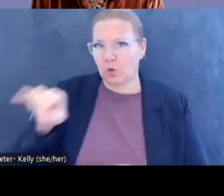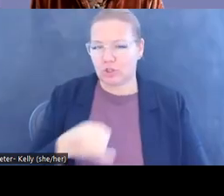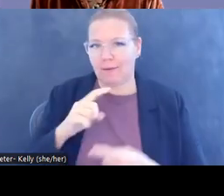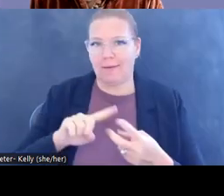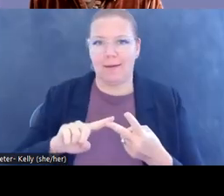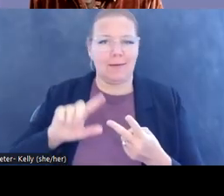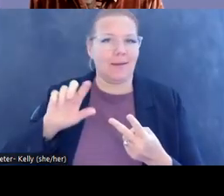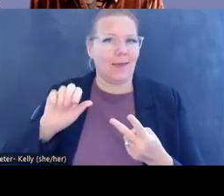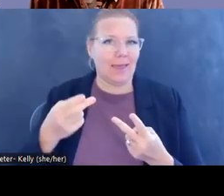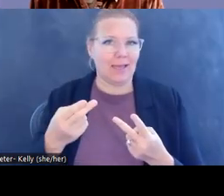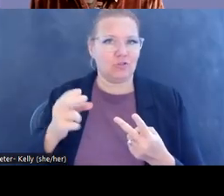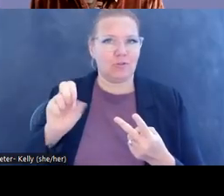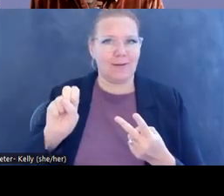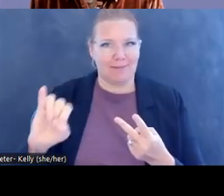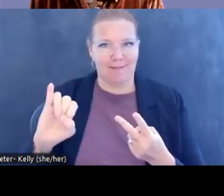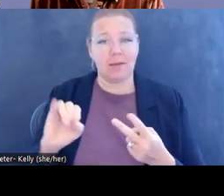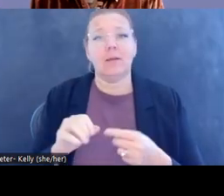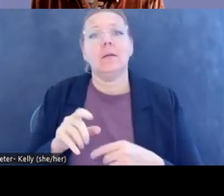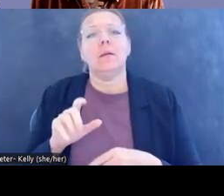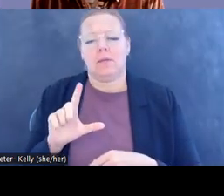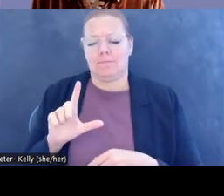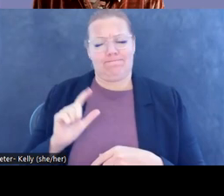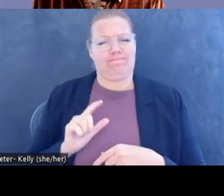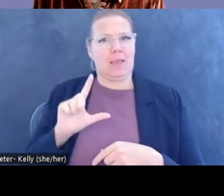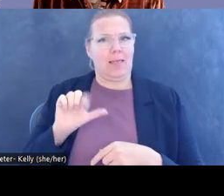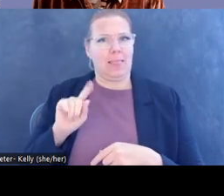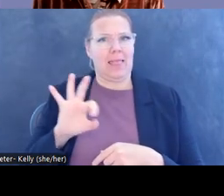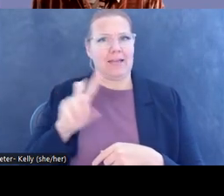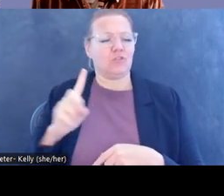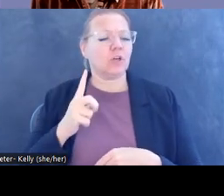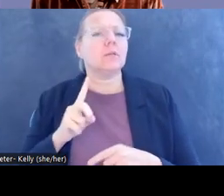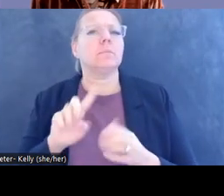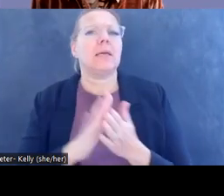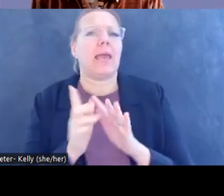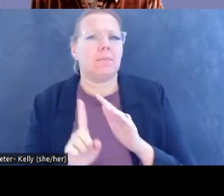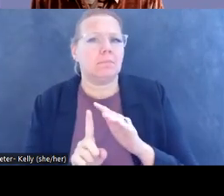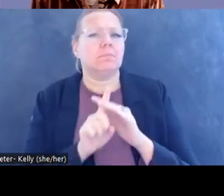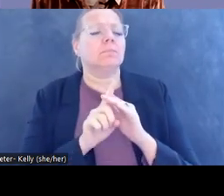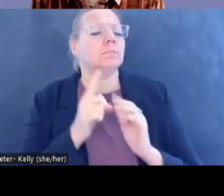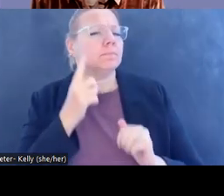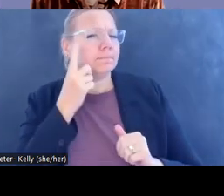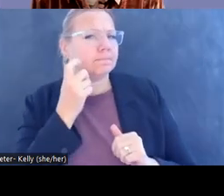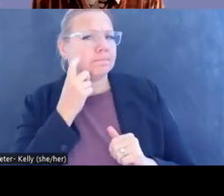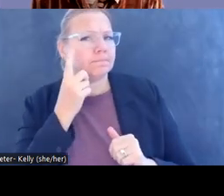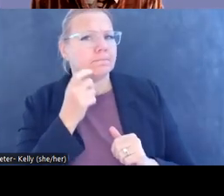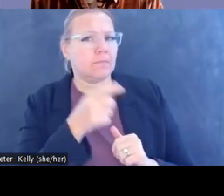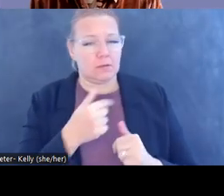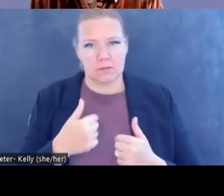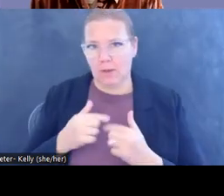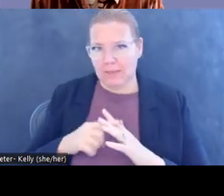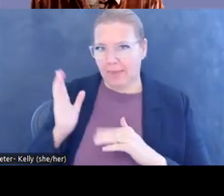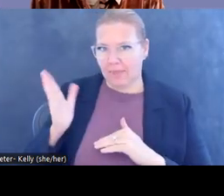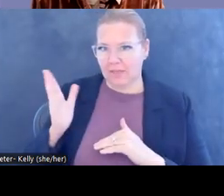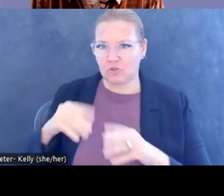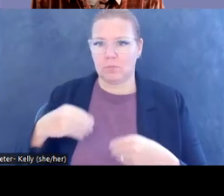first put Latchford on the radar of U.S. law enforcement and the Asia Week raids with which I began this lecture then provided